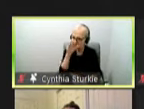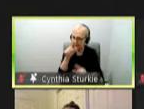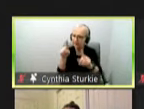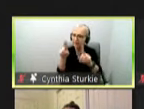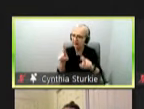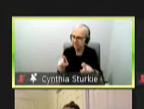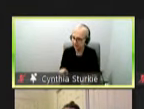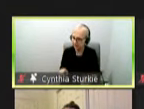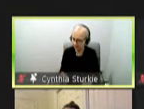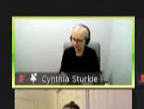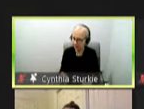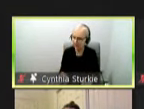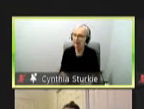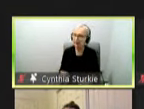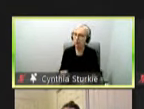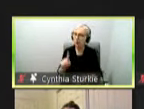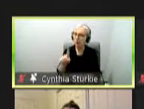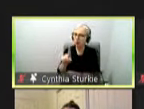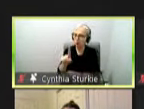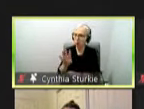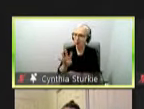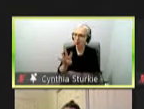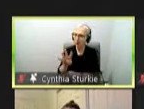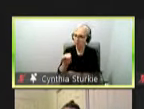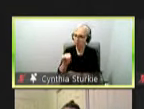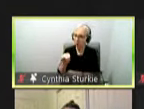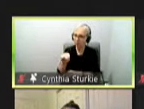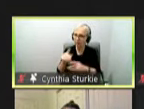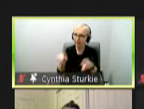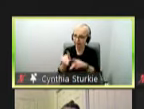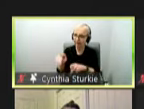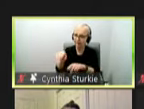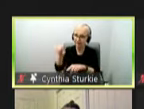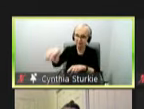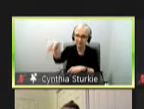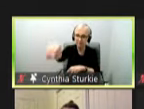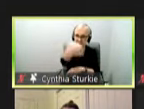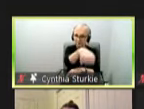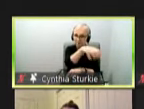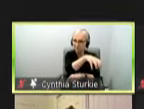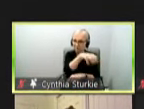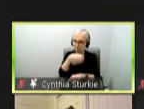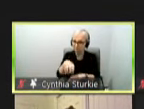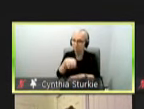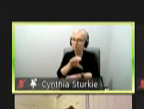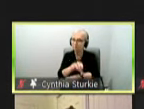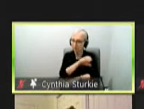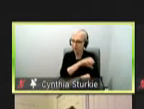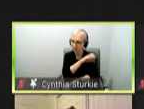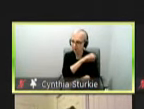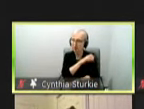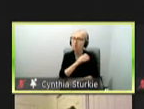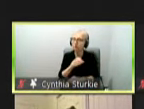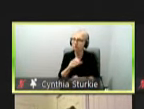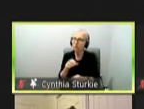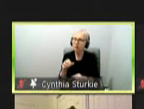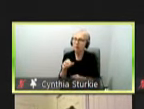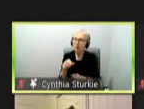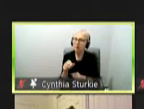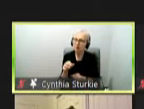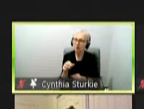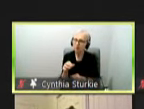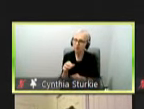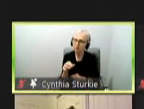140 community testing sites around the state that can be utilized by Coloradoans. We are also hearing that as with